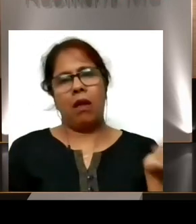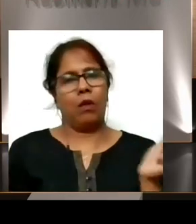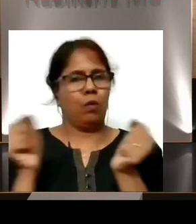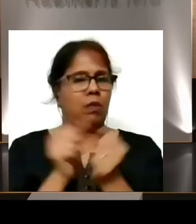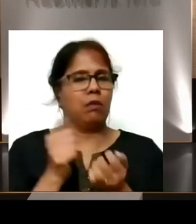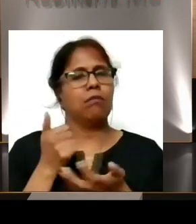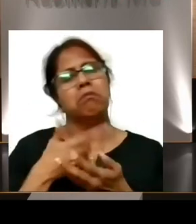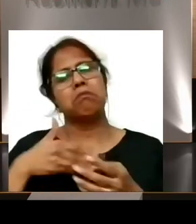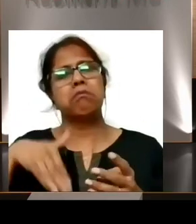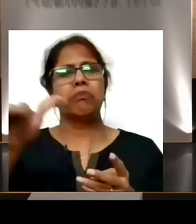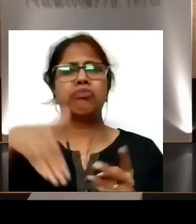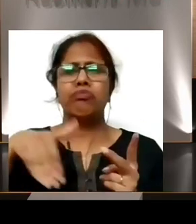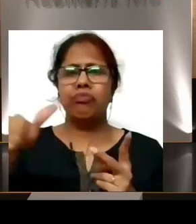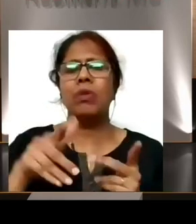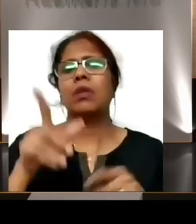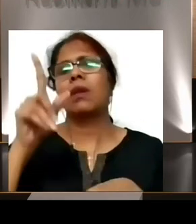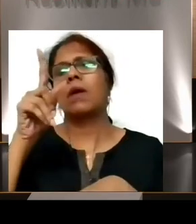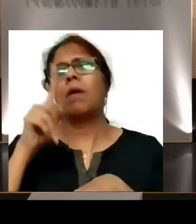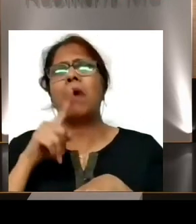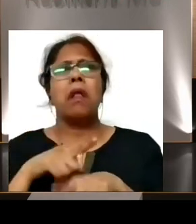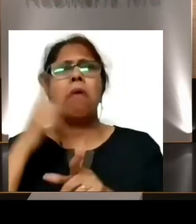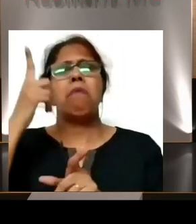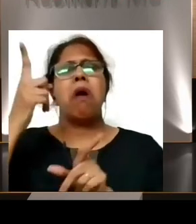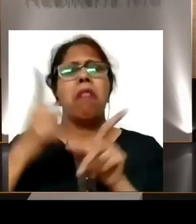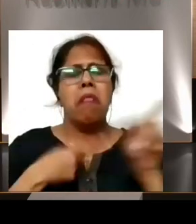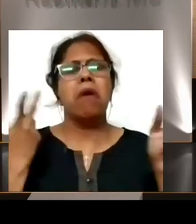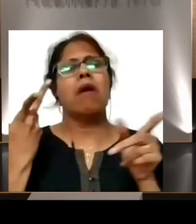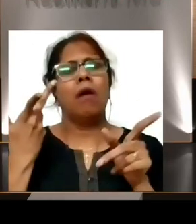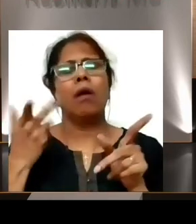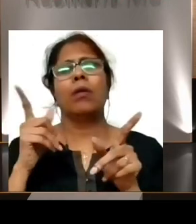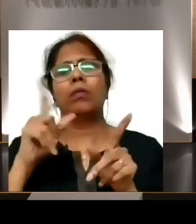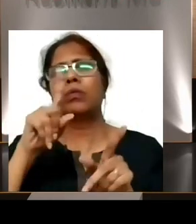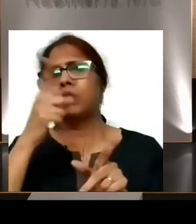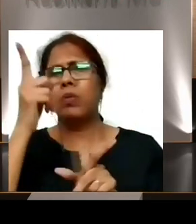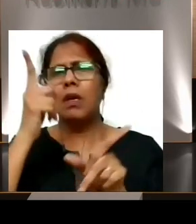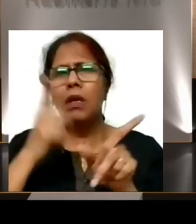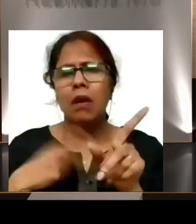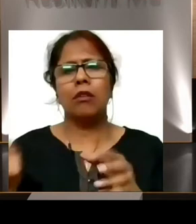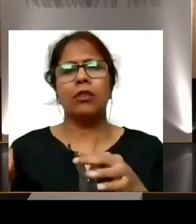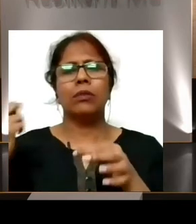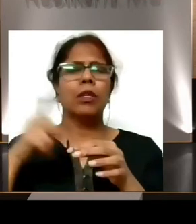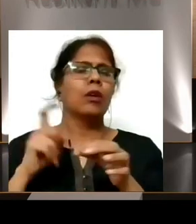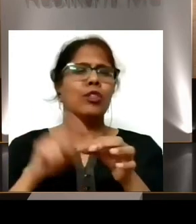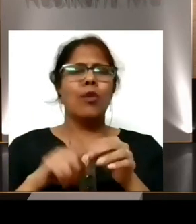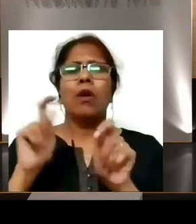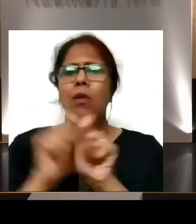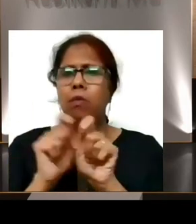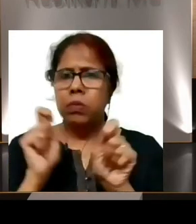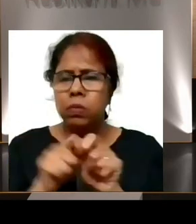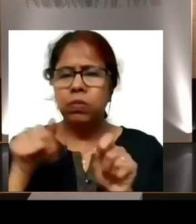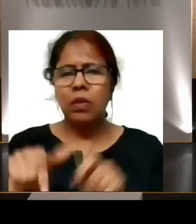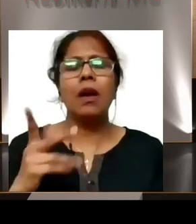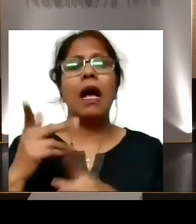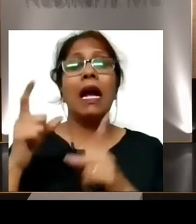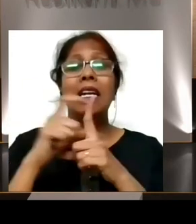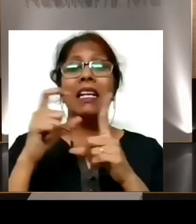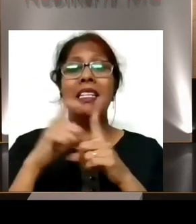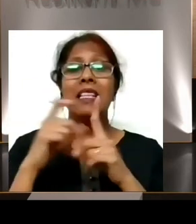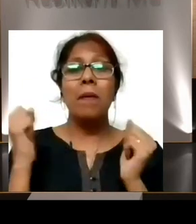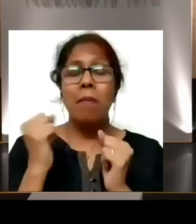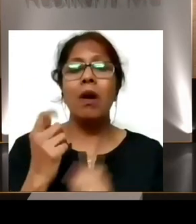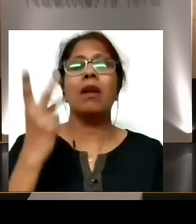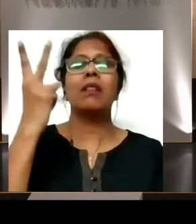On, it was just not even one year, that almost like within one year of joining, on 2nd of December 2011,